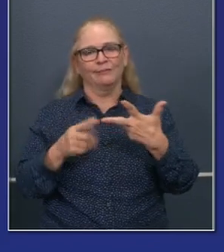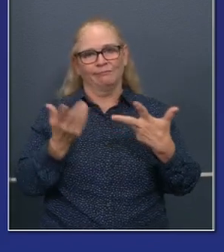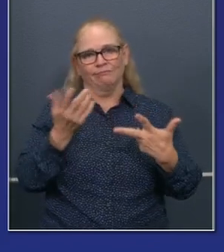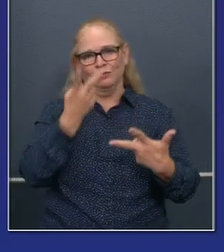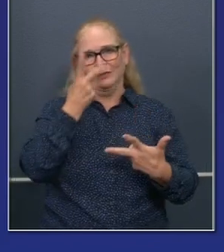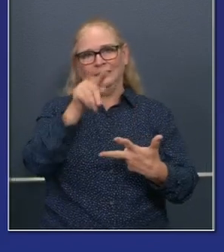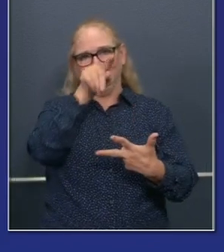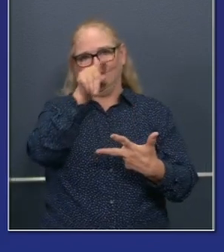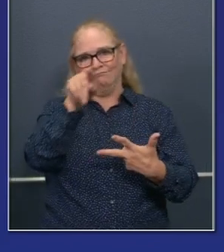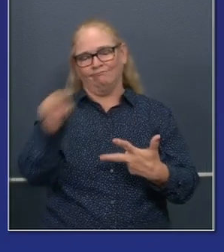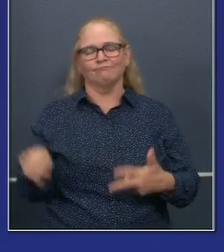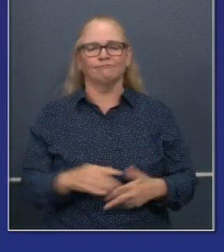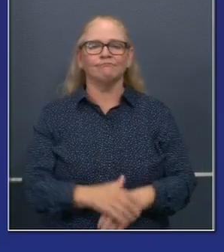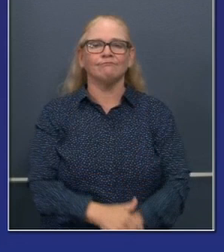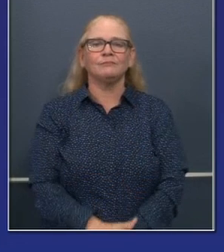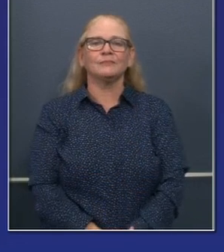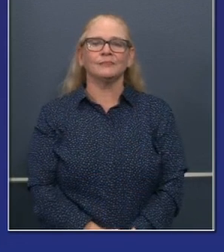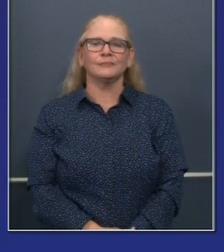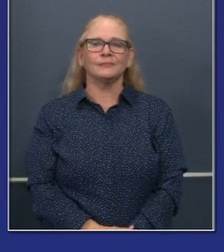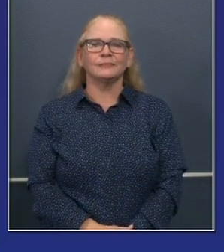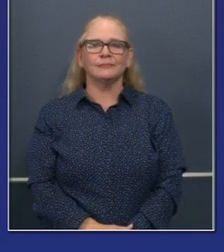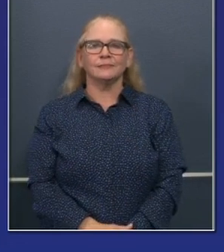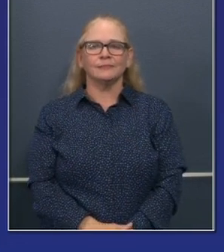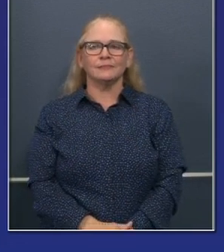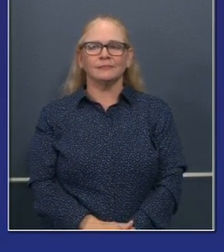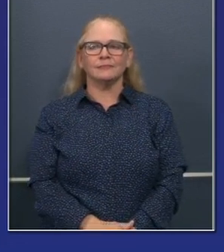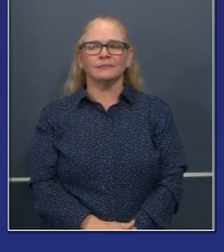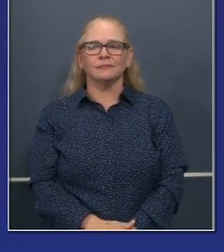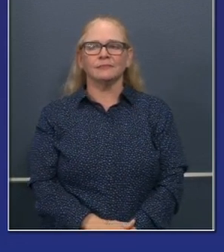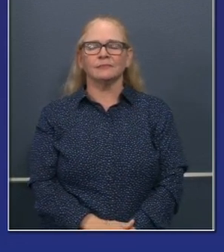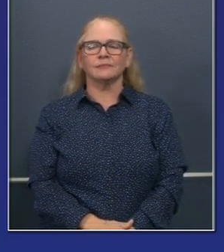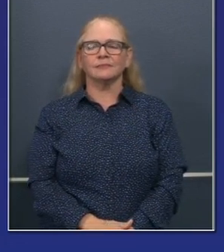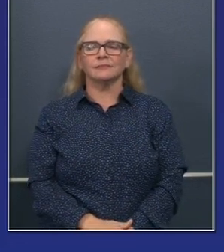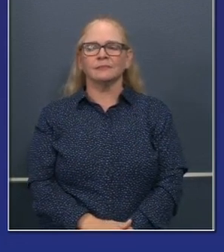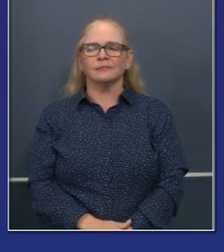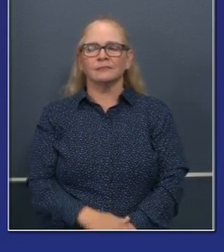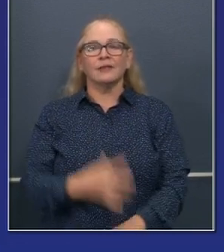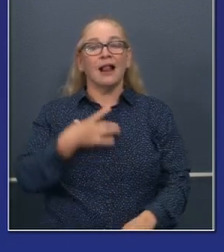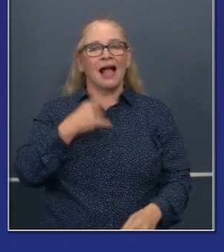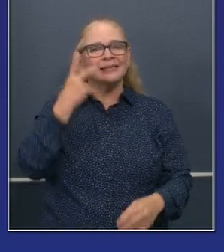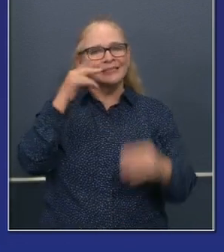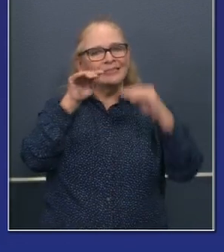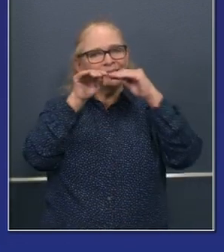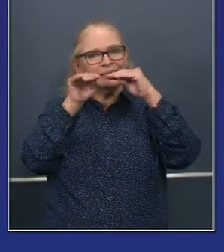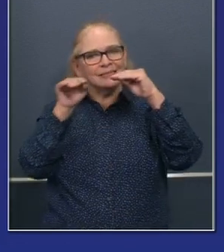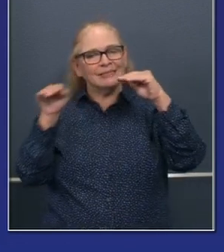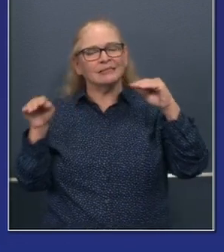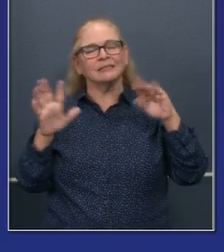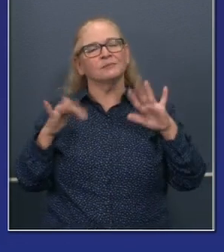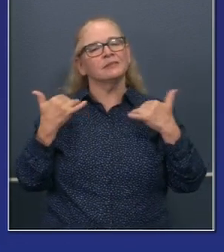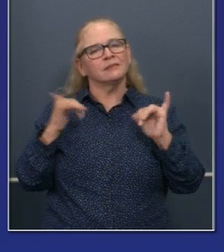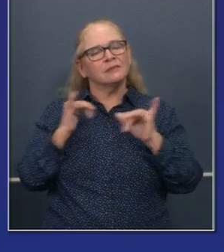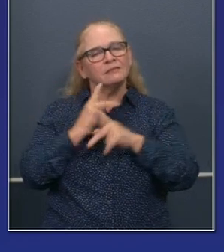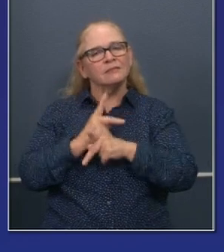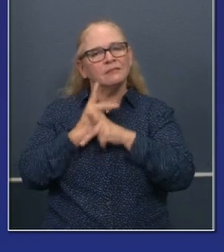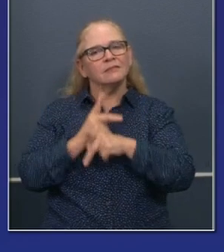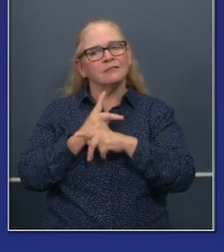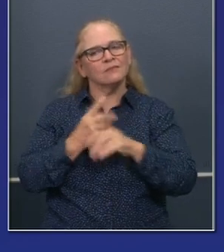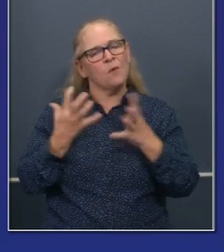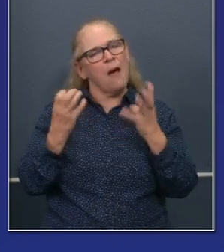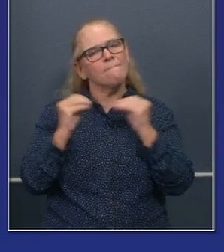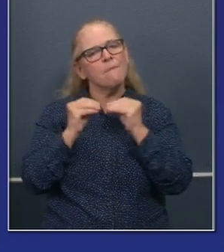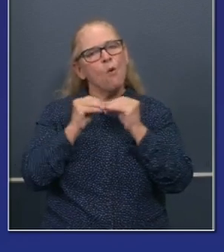very consequential. It's very encouraging still to see the 14 day hospitalization numbers continue to decrease over